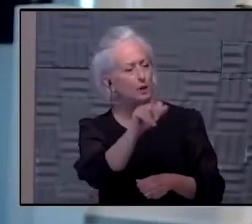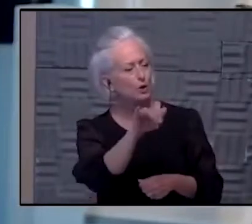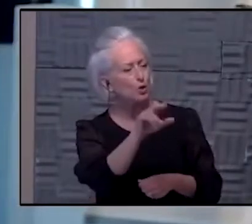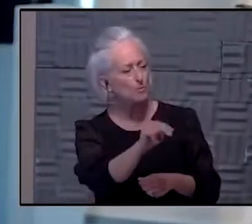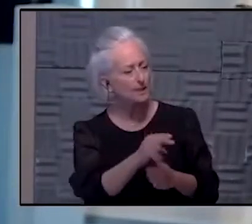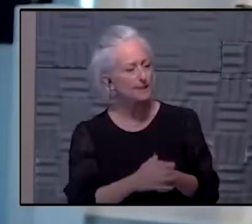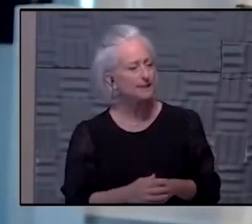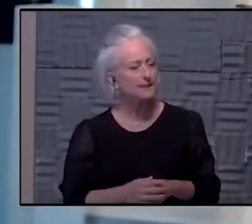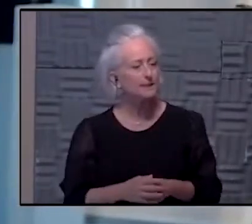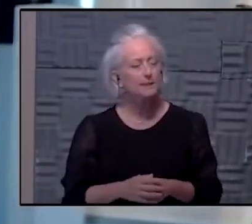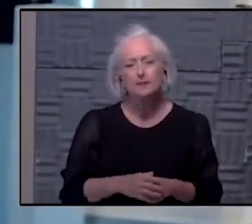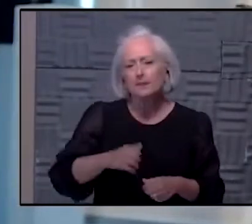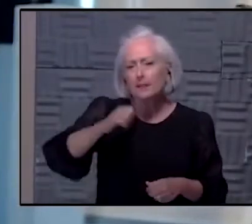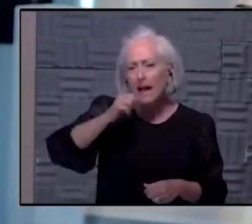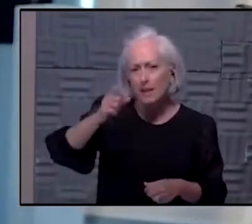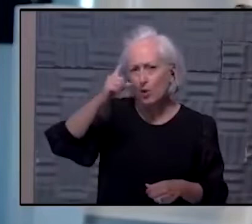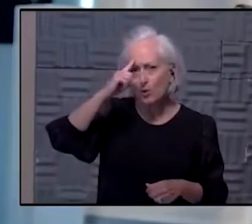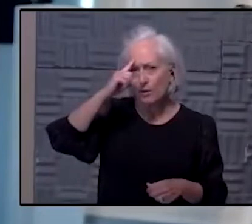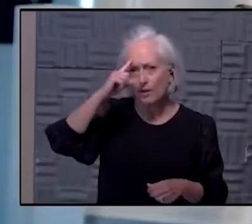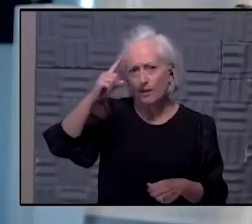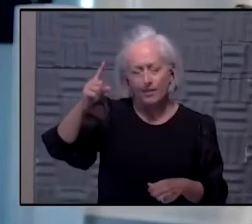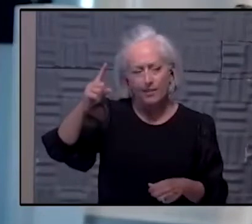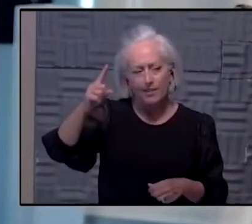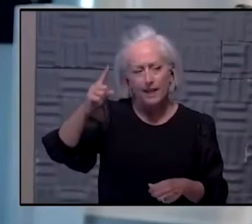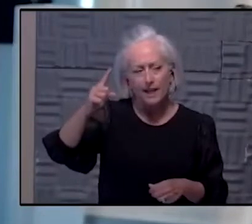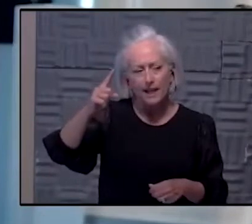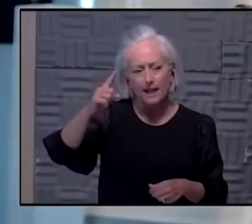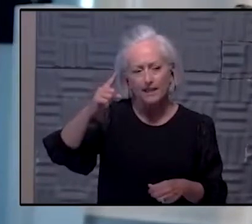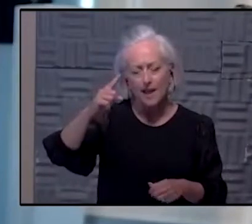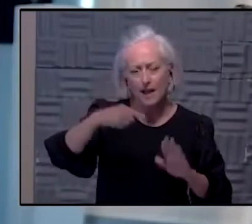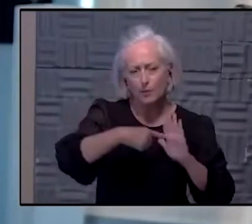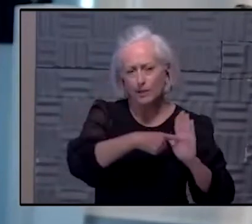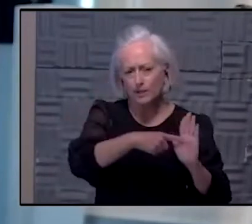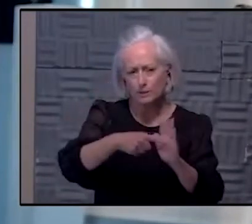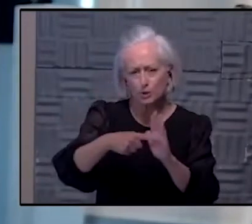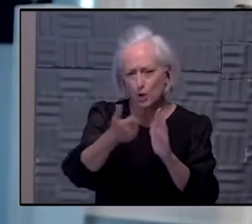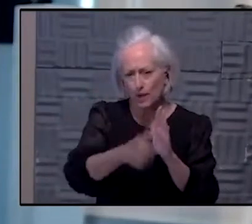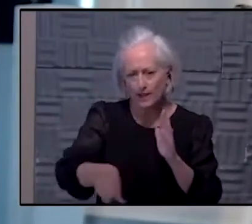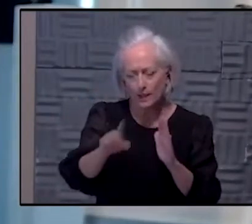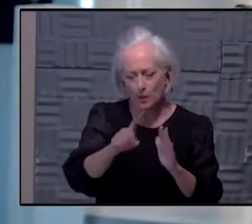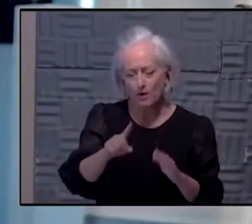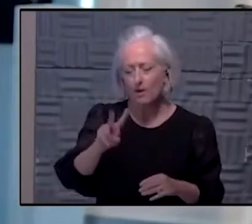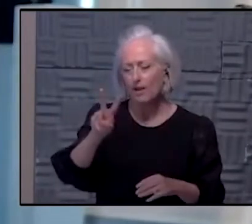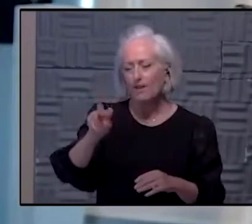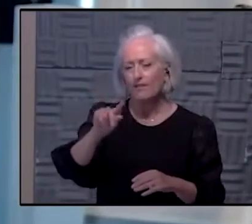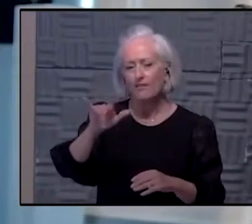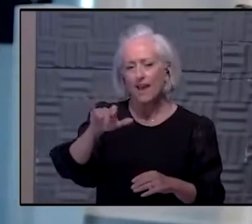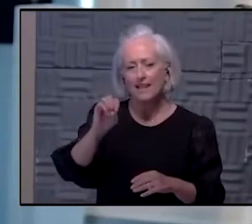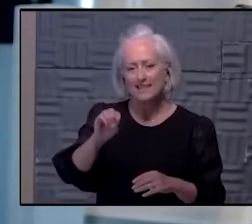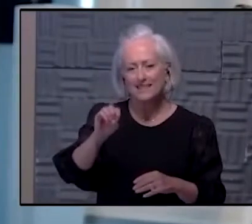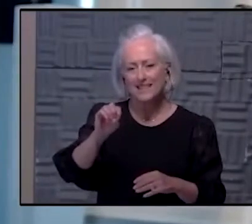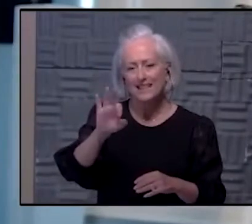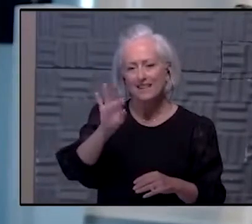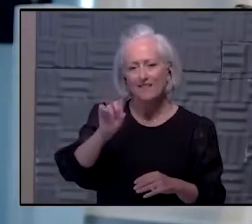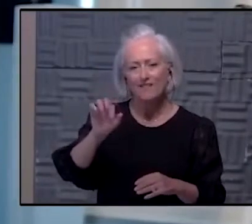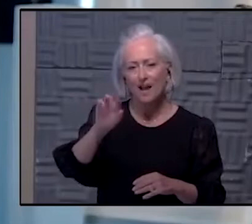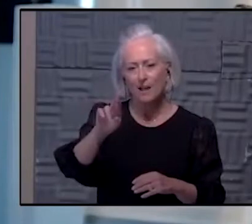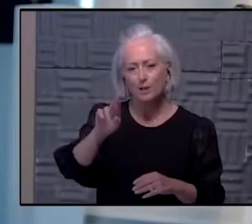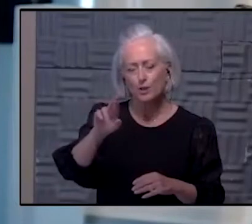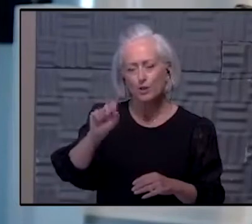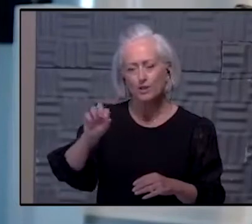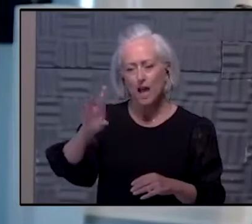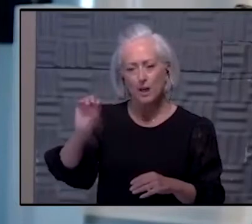I don't believe it's teased out anywhere. I think the vaccinefinder.org is the best place to find the sites